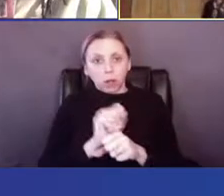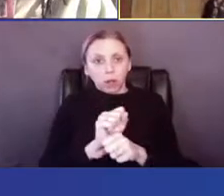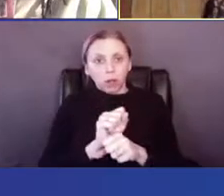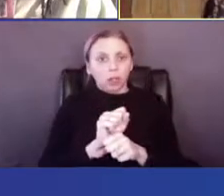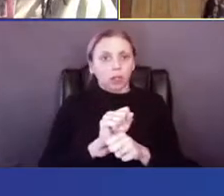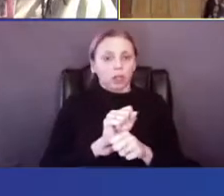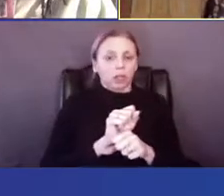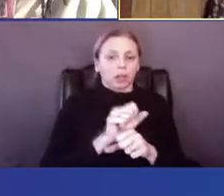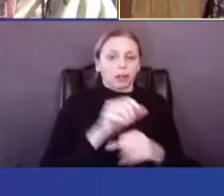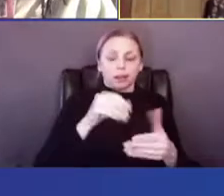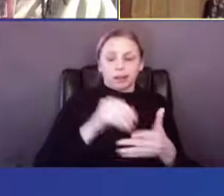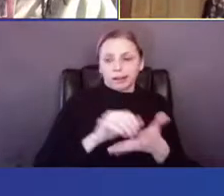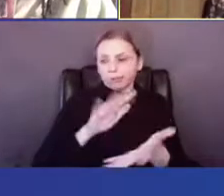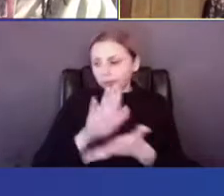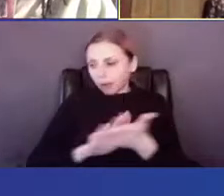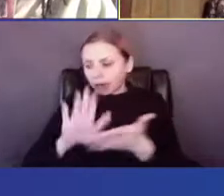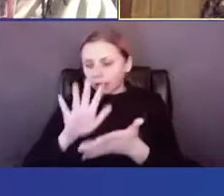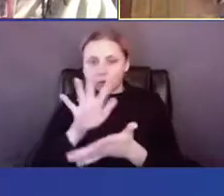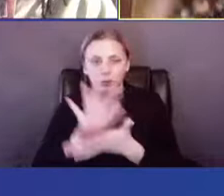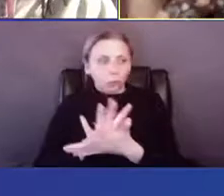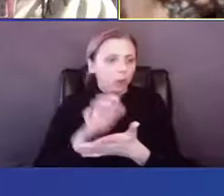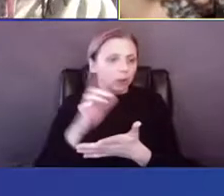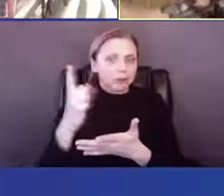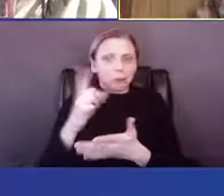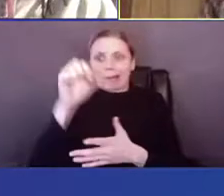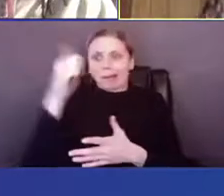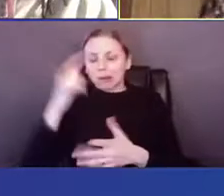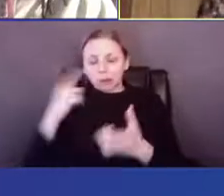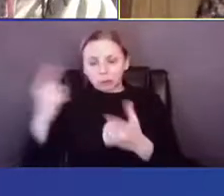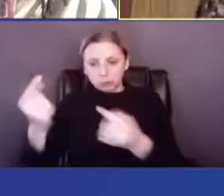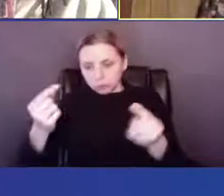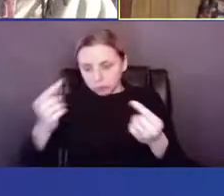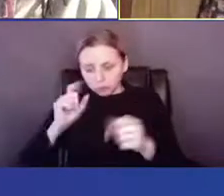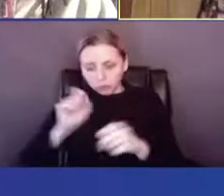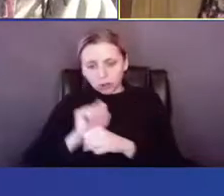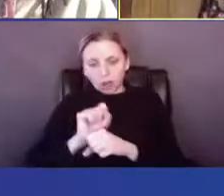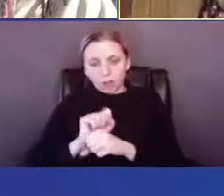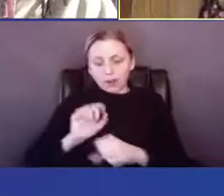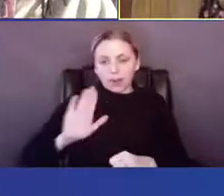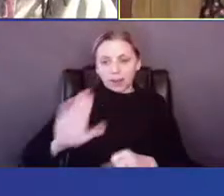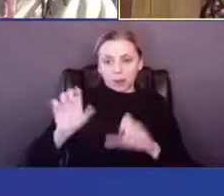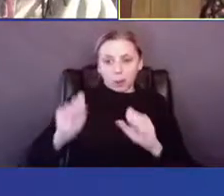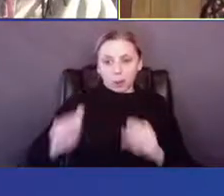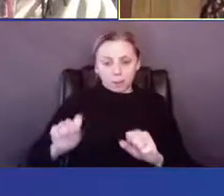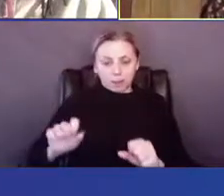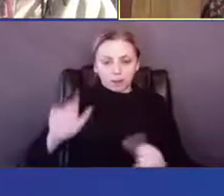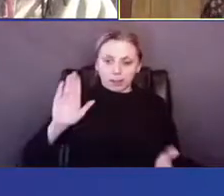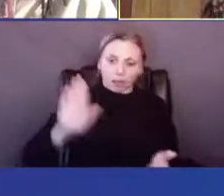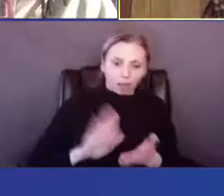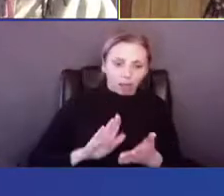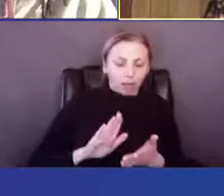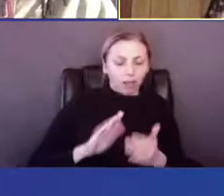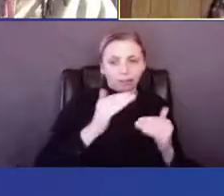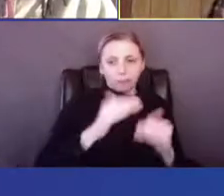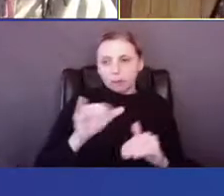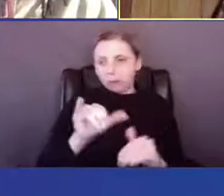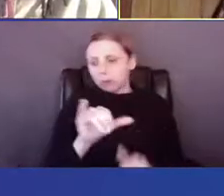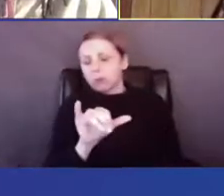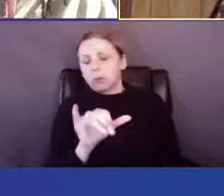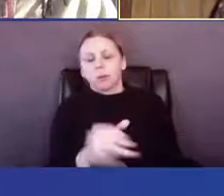or elsewhere, and their kind of capacities are lowered um,